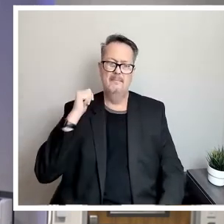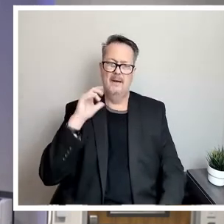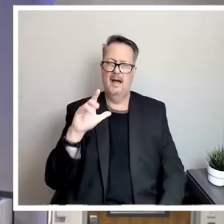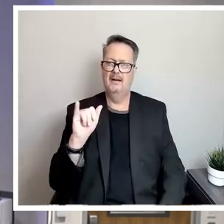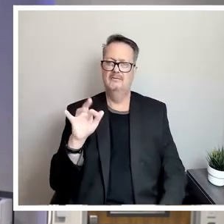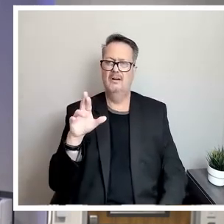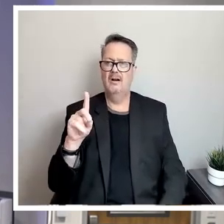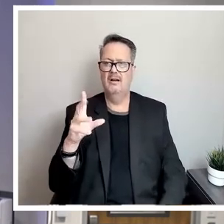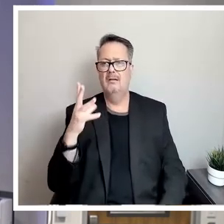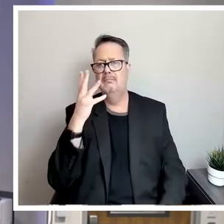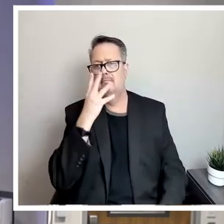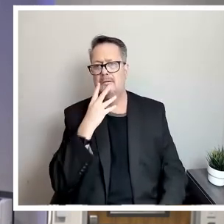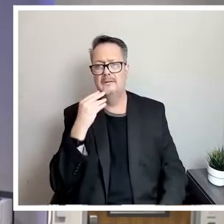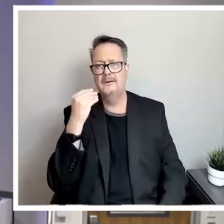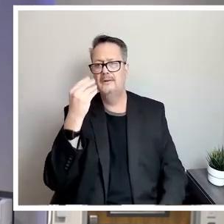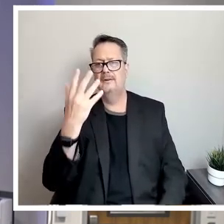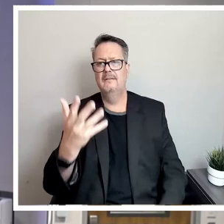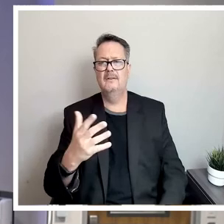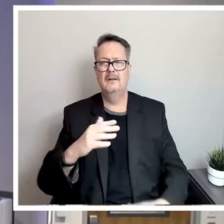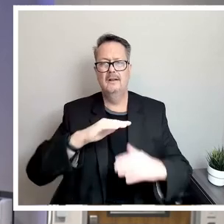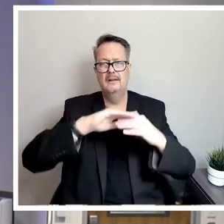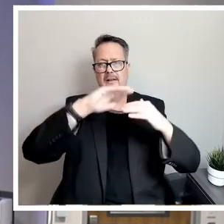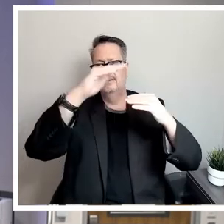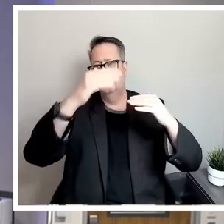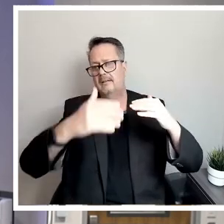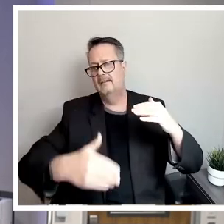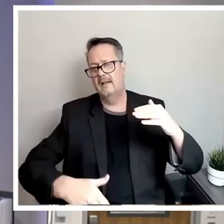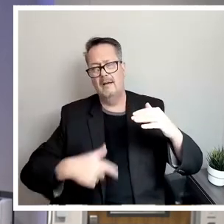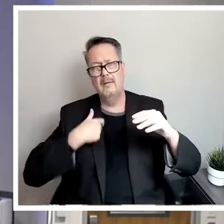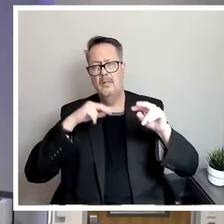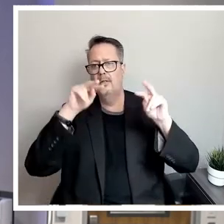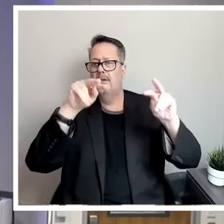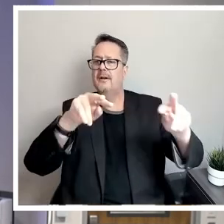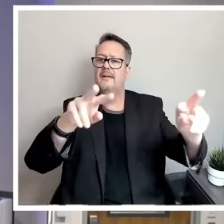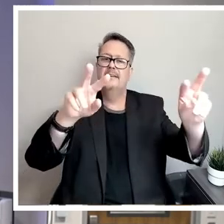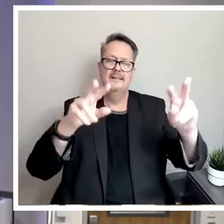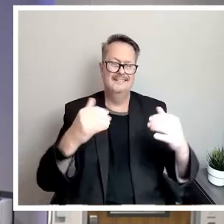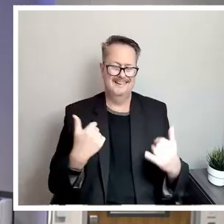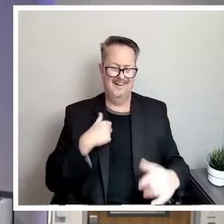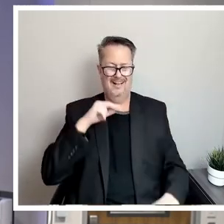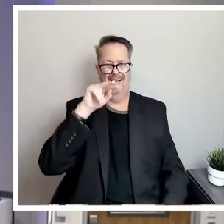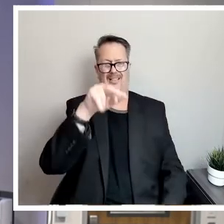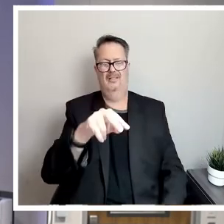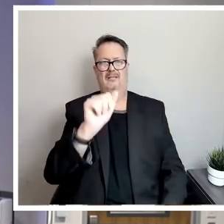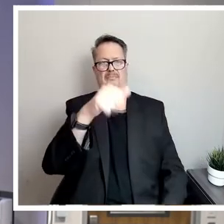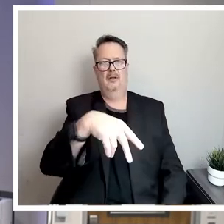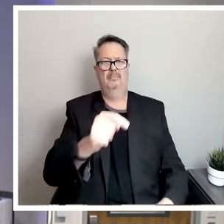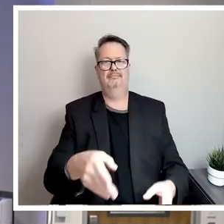hillside that I've been looking at. Now I look at apartments. I'm